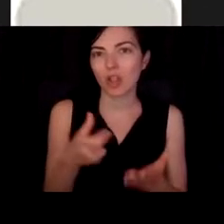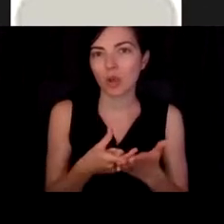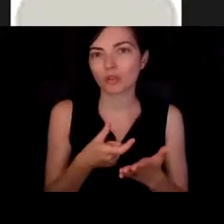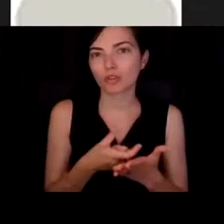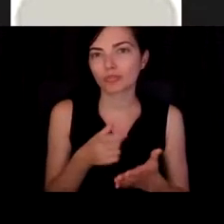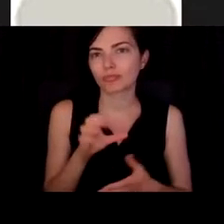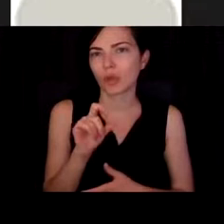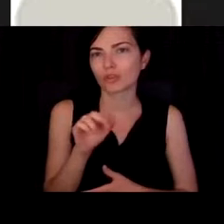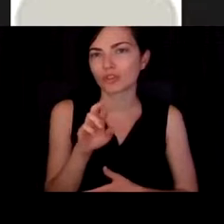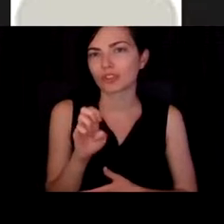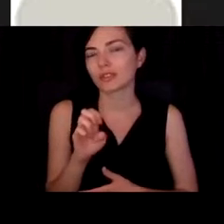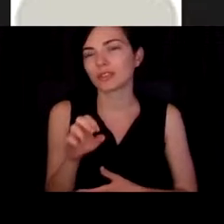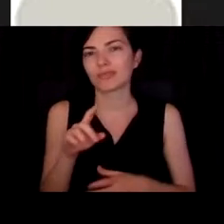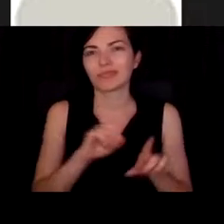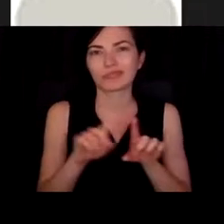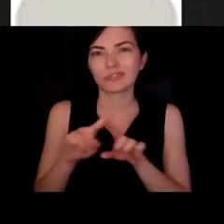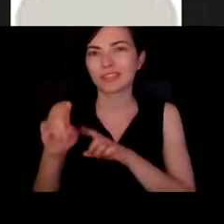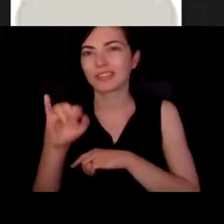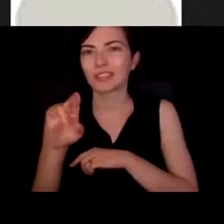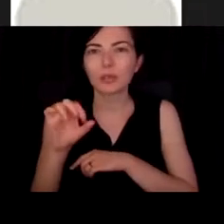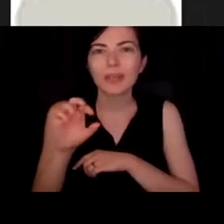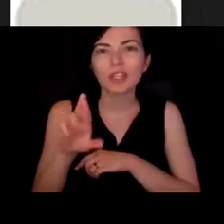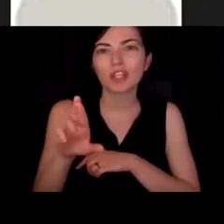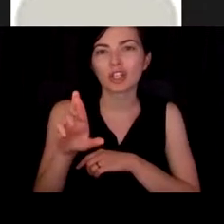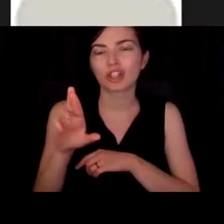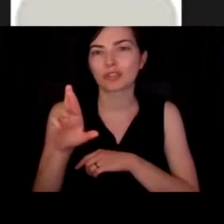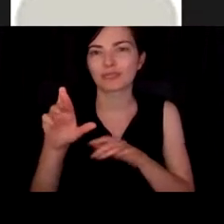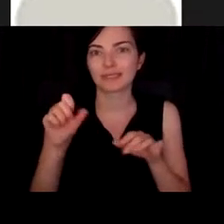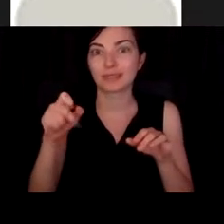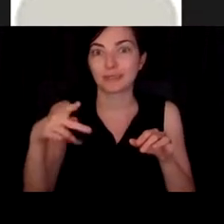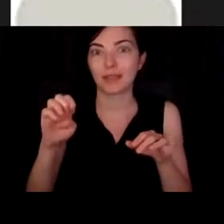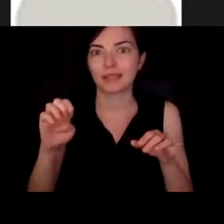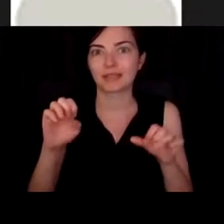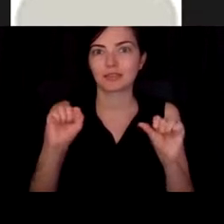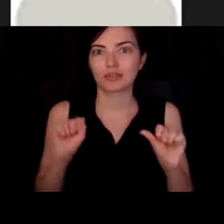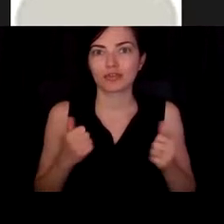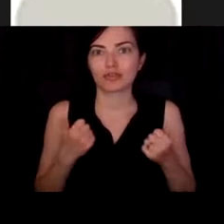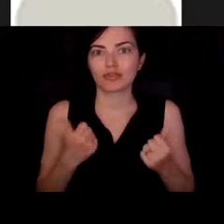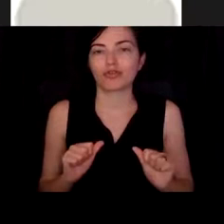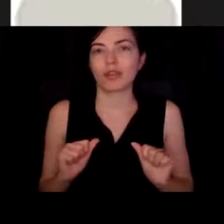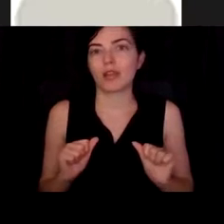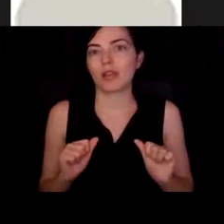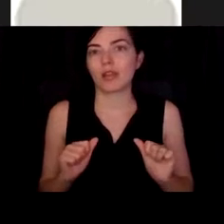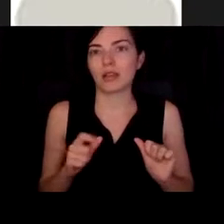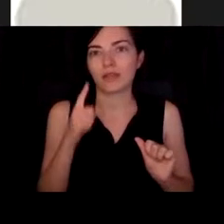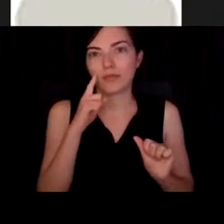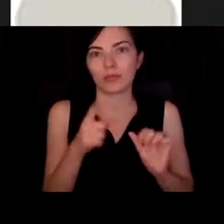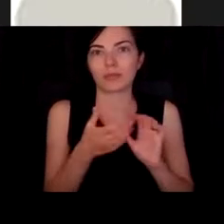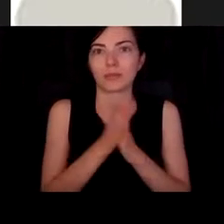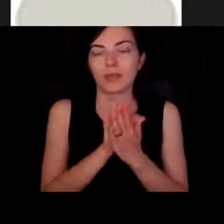really kind of incubator type spaces to try to even make this more translational.